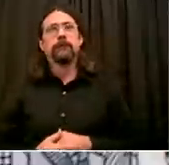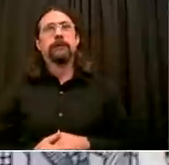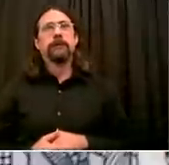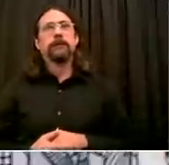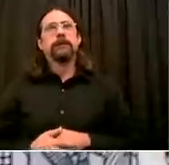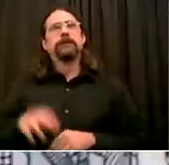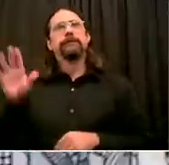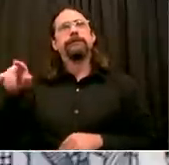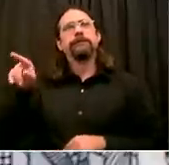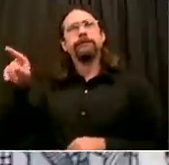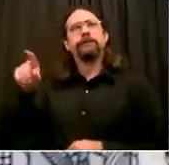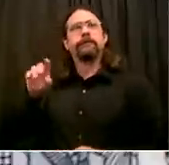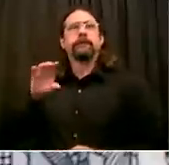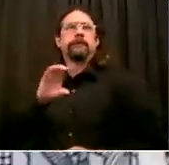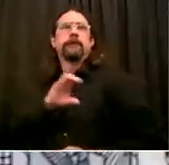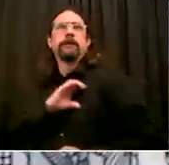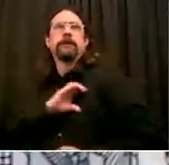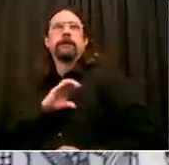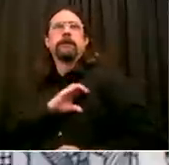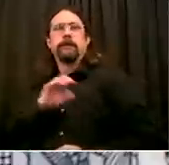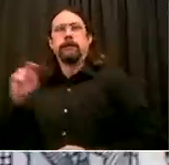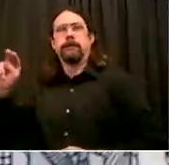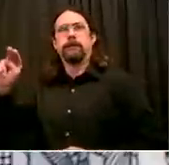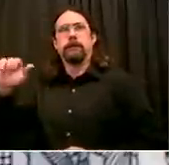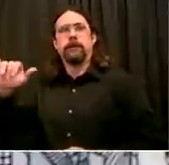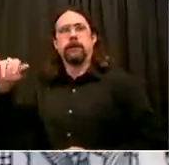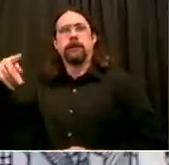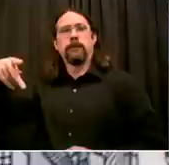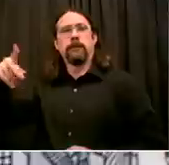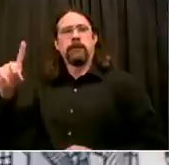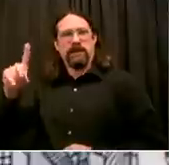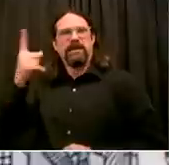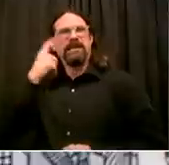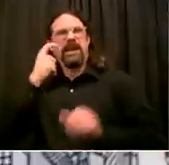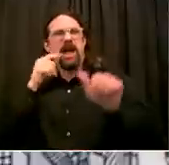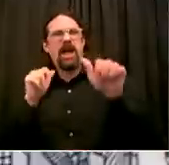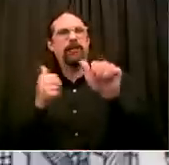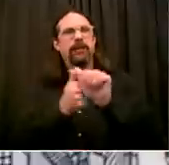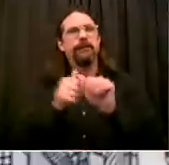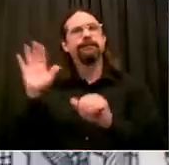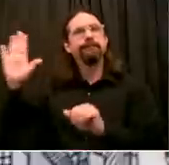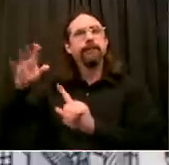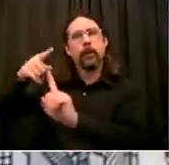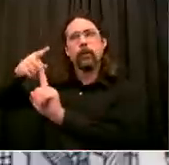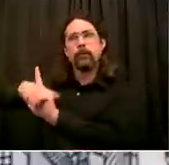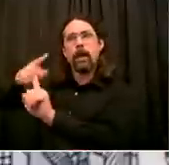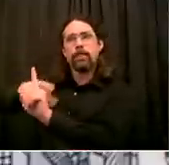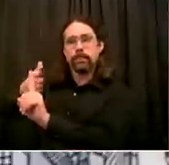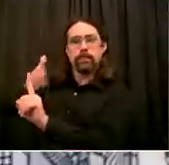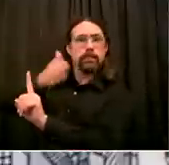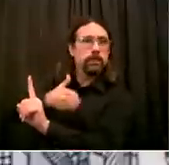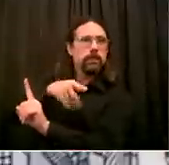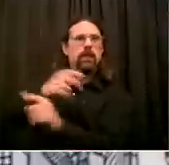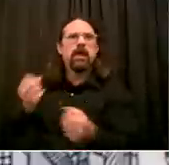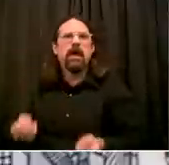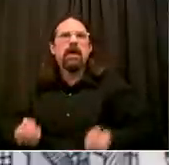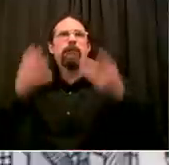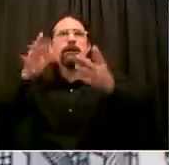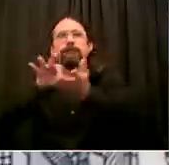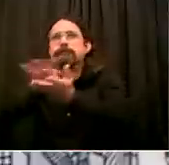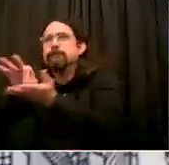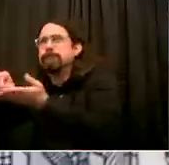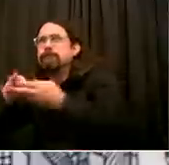I don't think it was addressed at all in any press conference. This September was the fourth consecutive month that shootings went up by more than 100 percent.